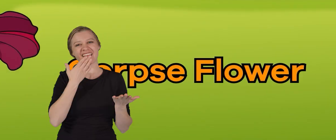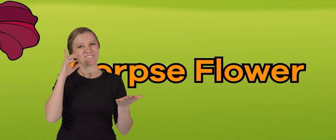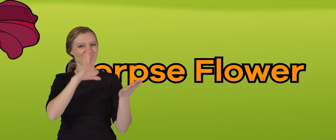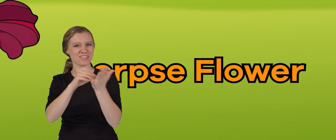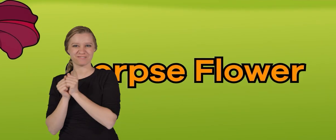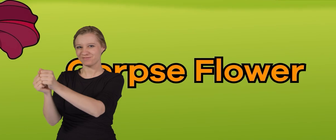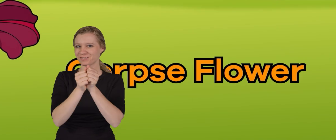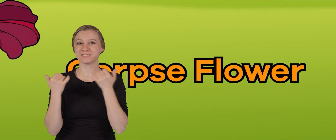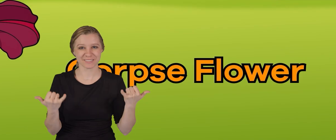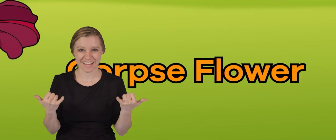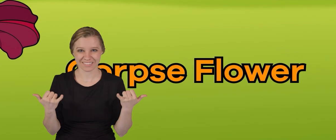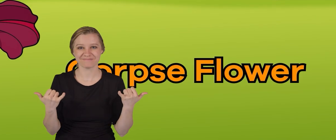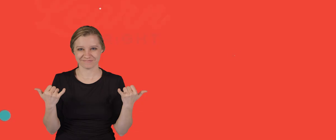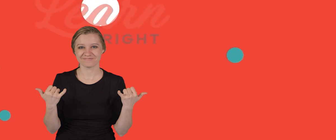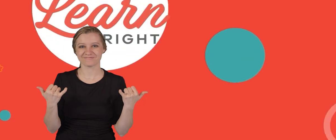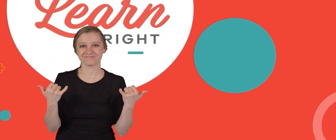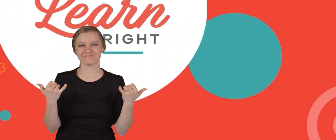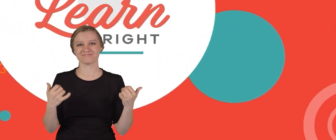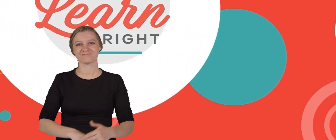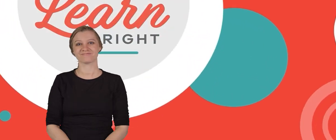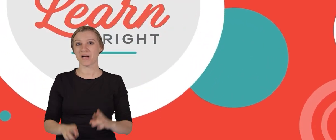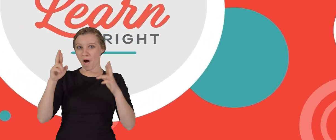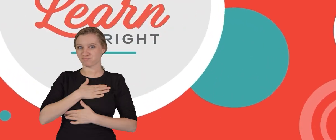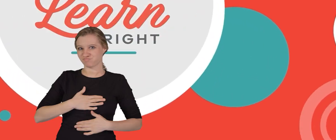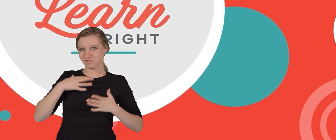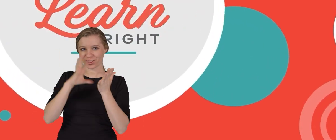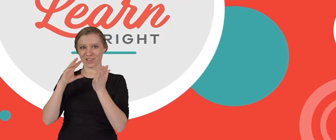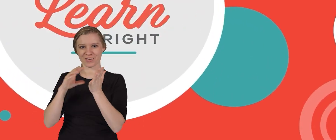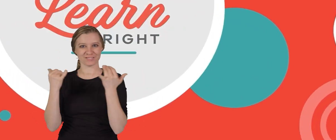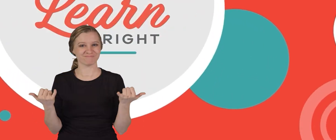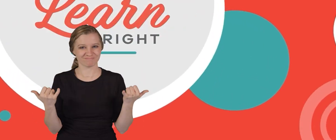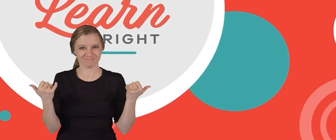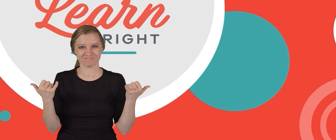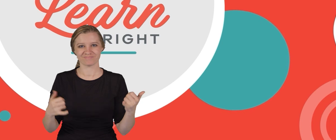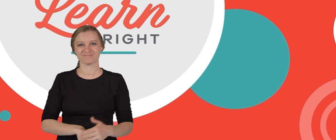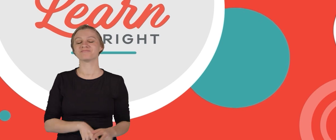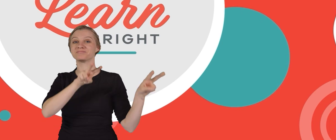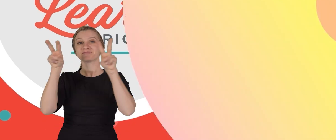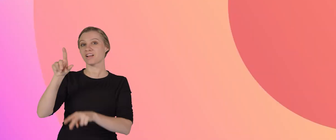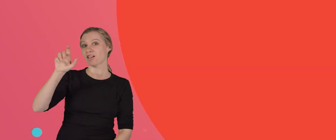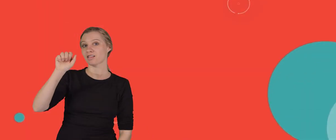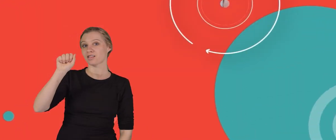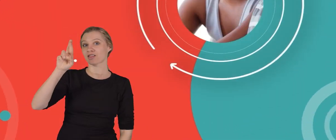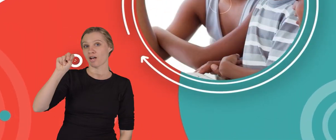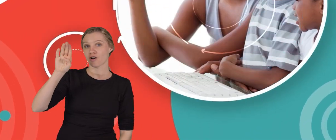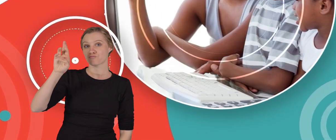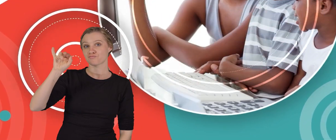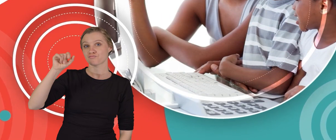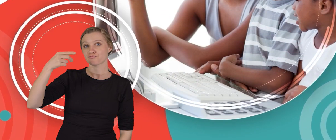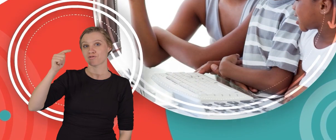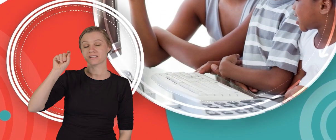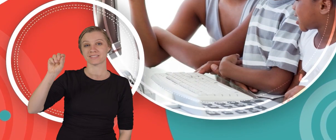Thanks for learning with us today. Hope you had fun learning with us. Visit us at learnbright